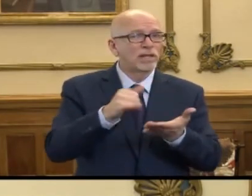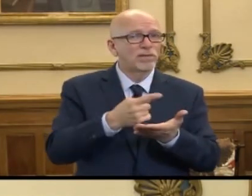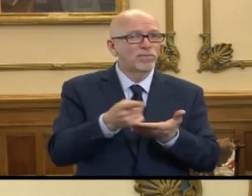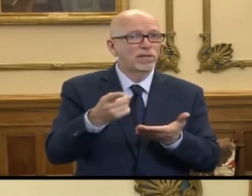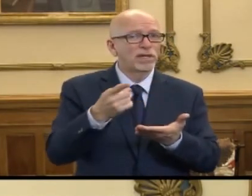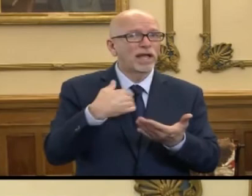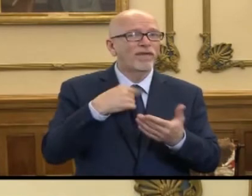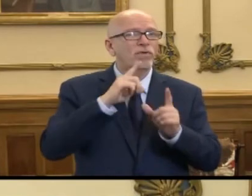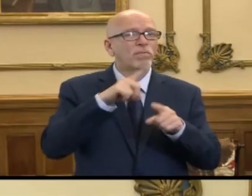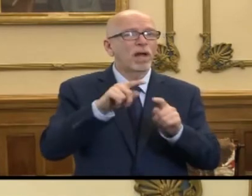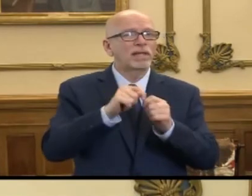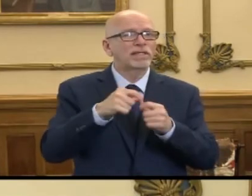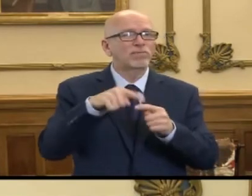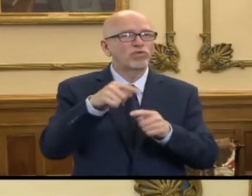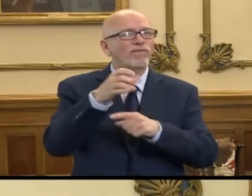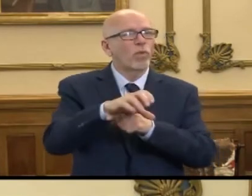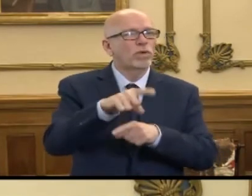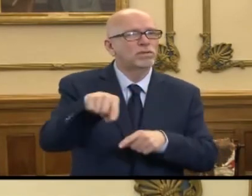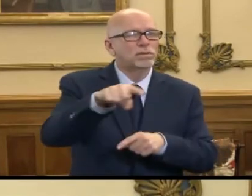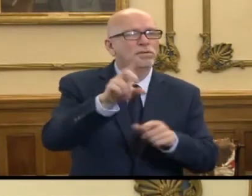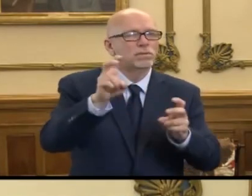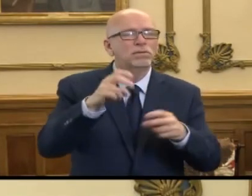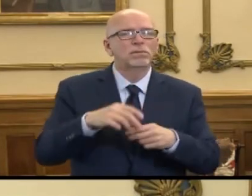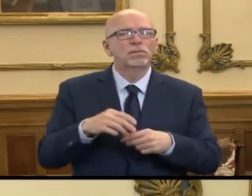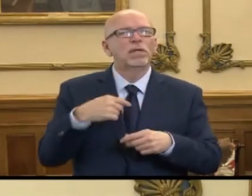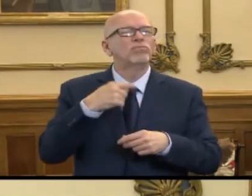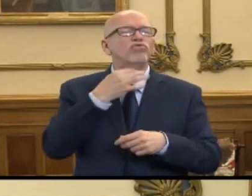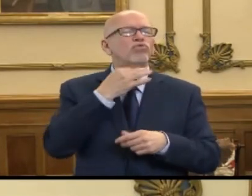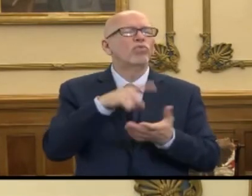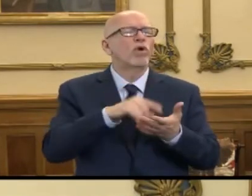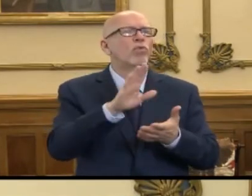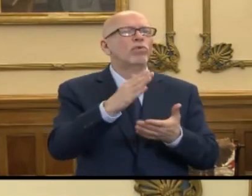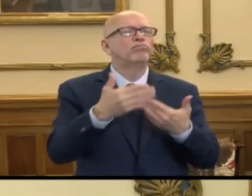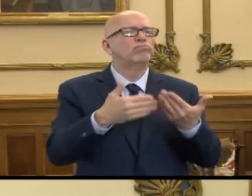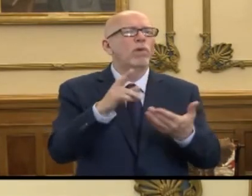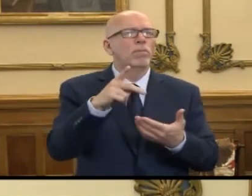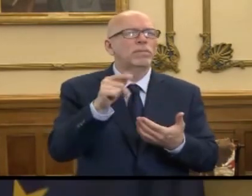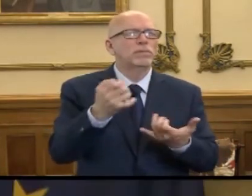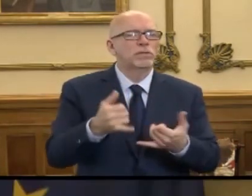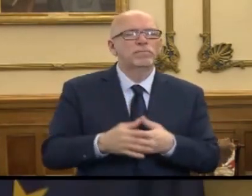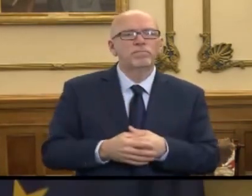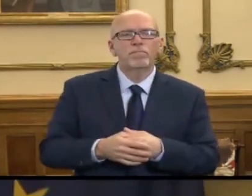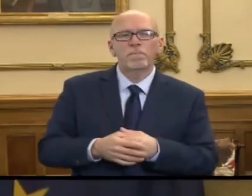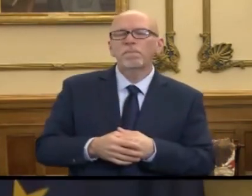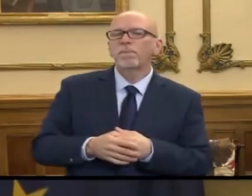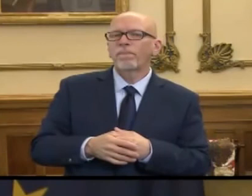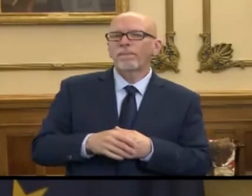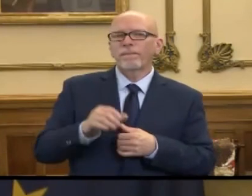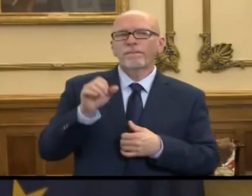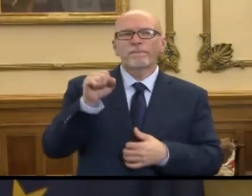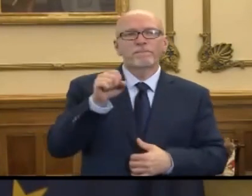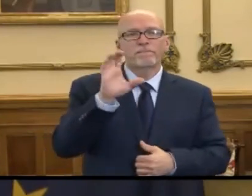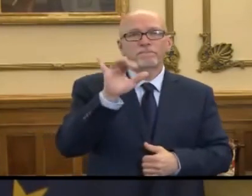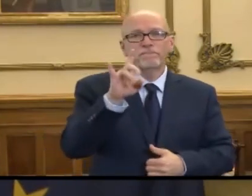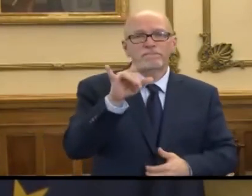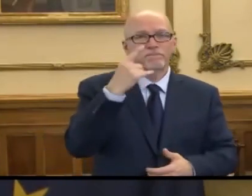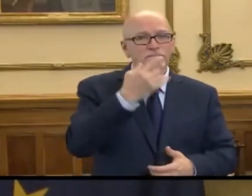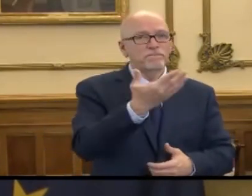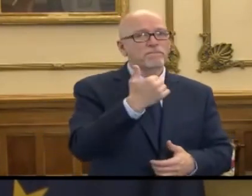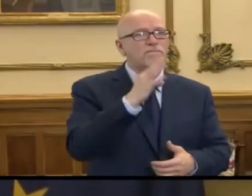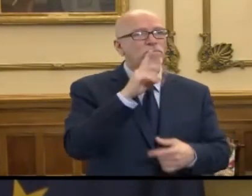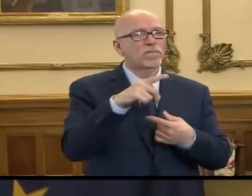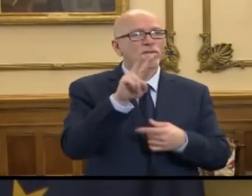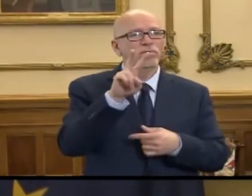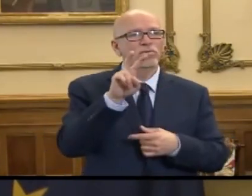that response team to enforce it. So I'm just curious to get an update on all of that. Sure. Yeah, Cindy, you want to come up and maybe talk about the